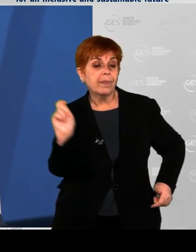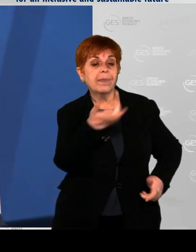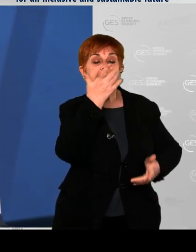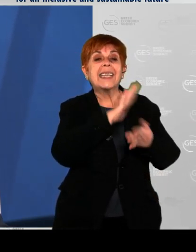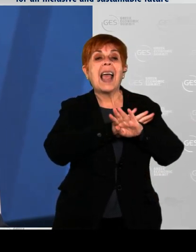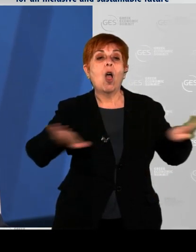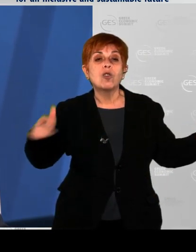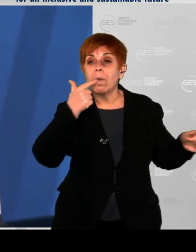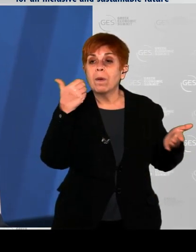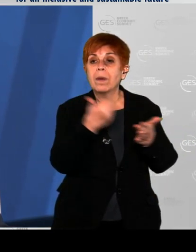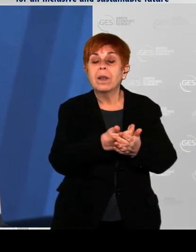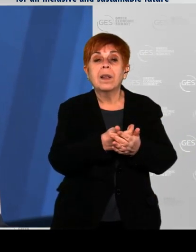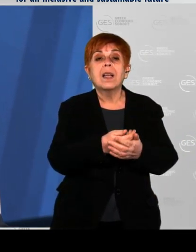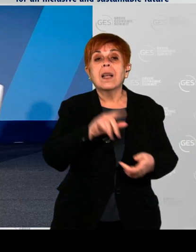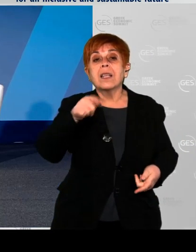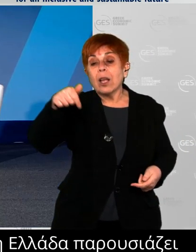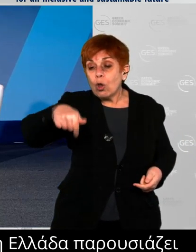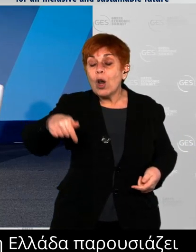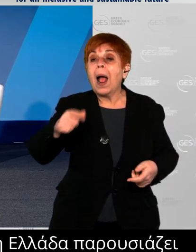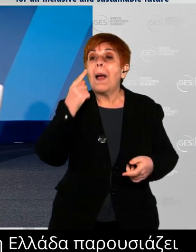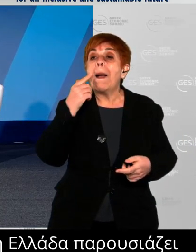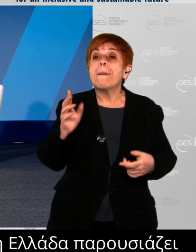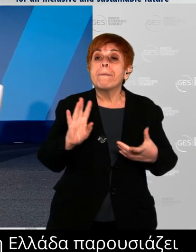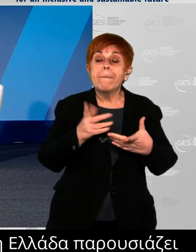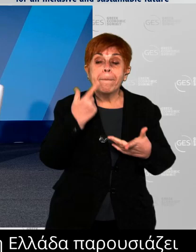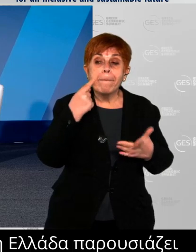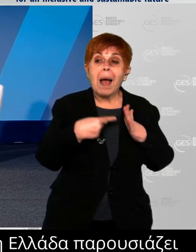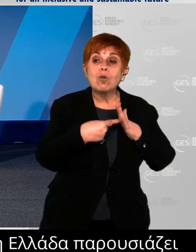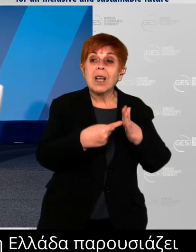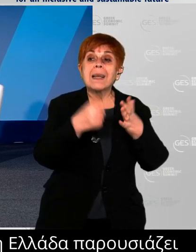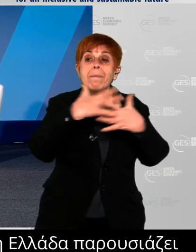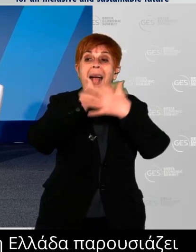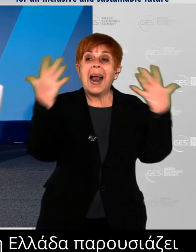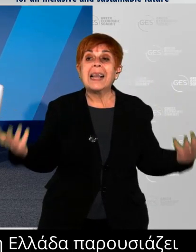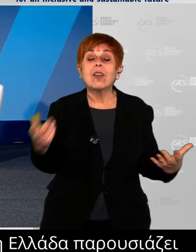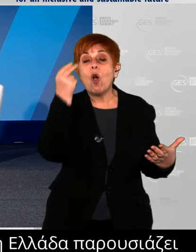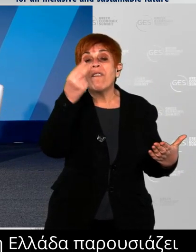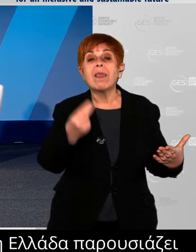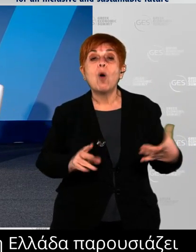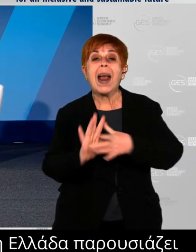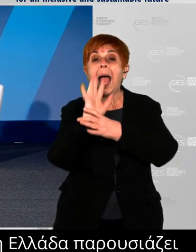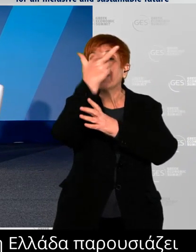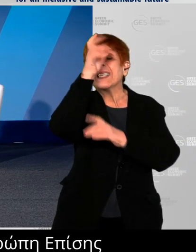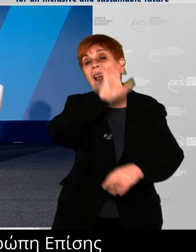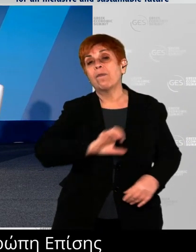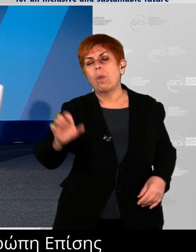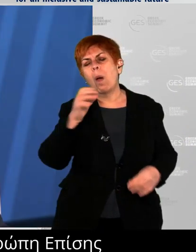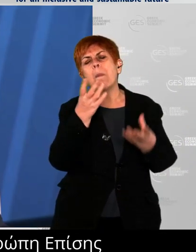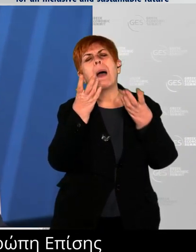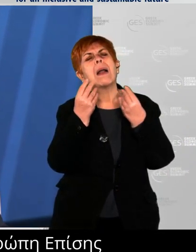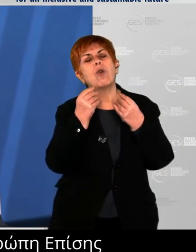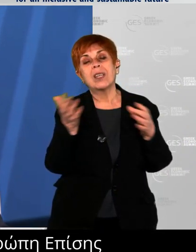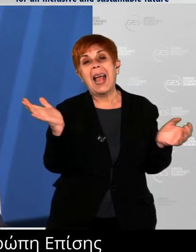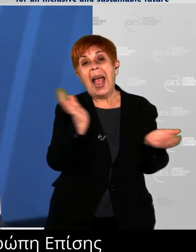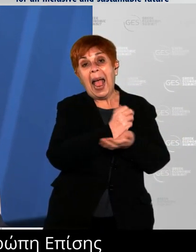emulated in Europe for the smart, technologically informed approach that it has used to combatting the pandemic.